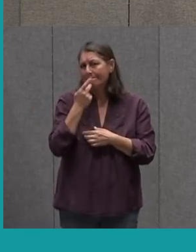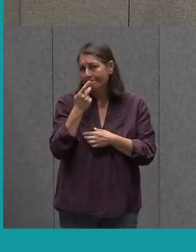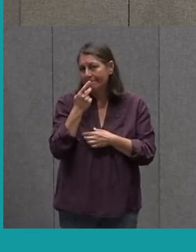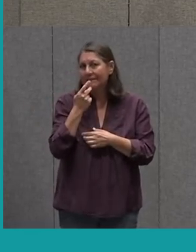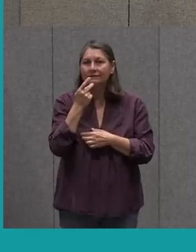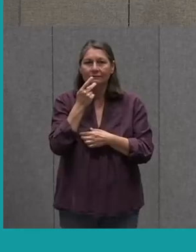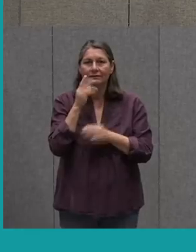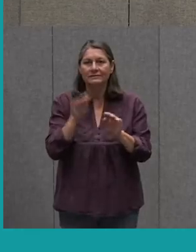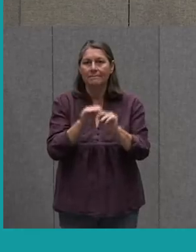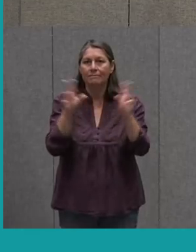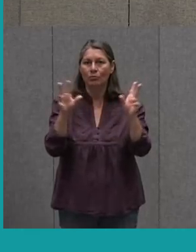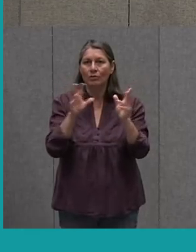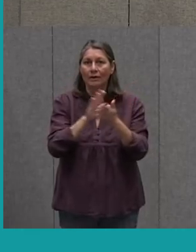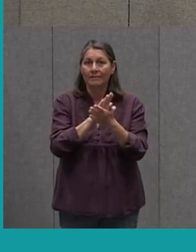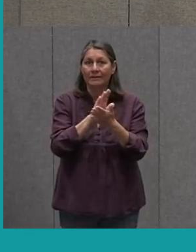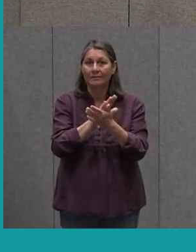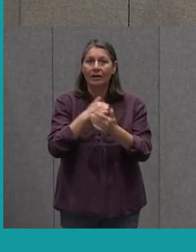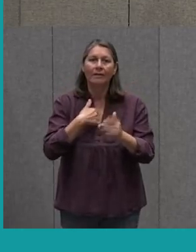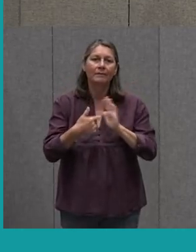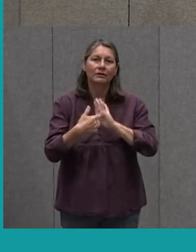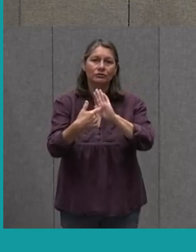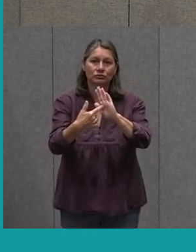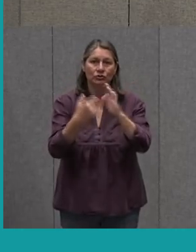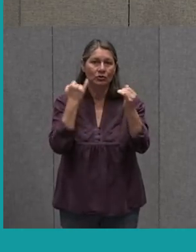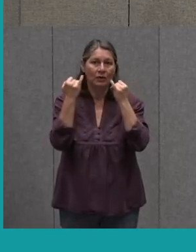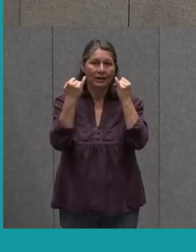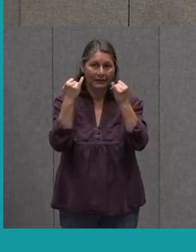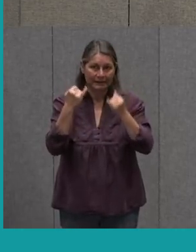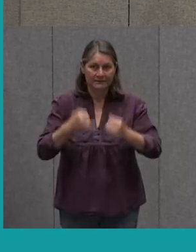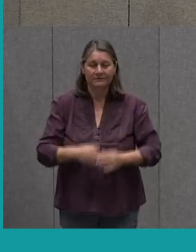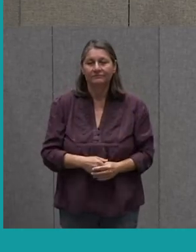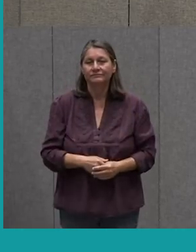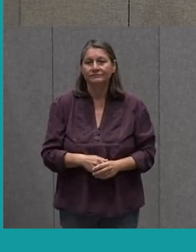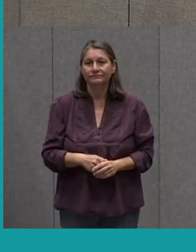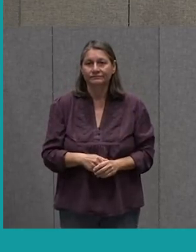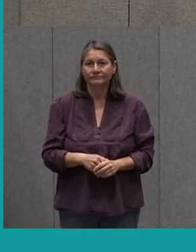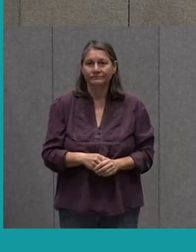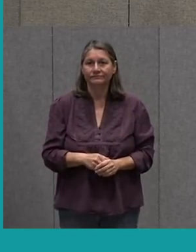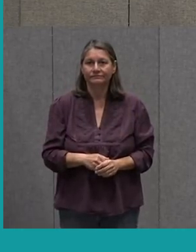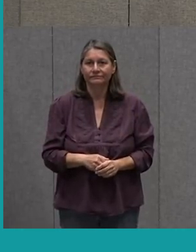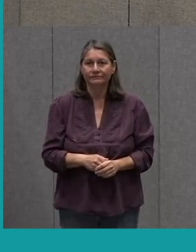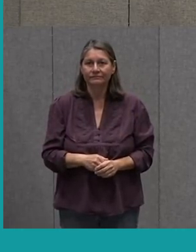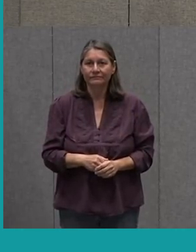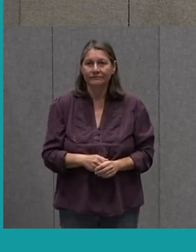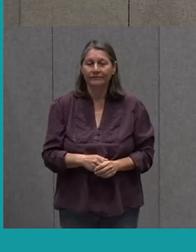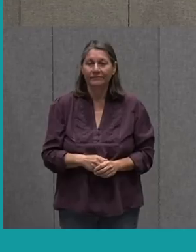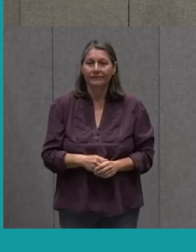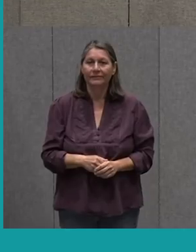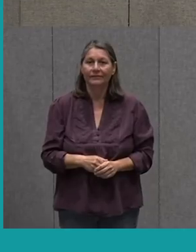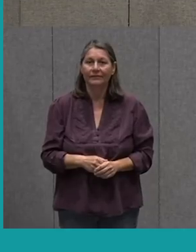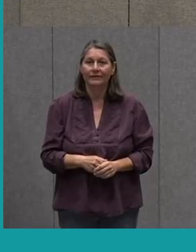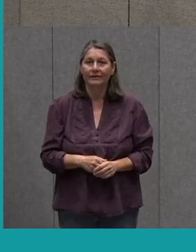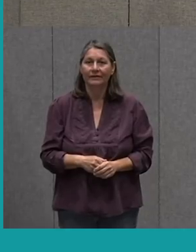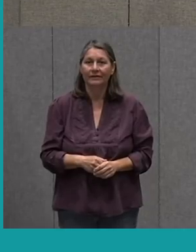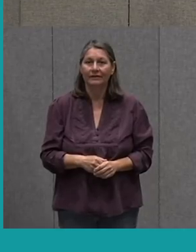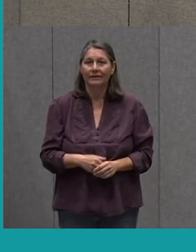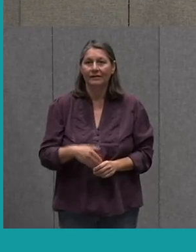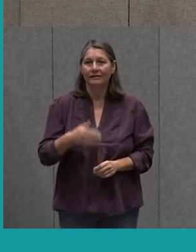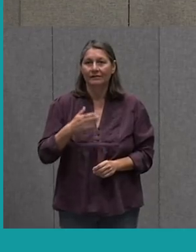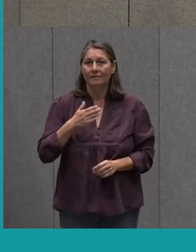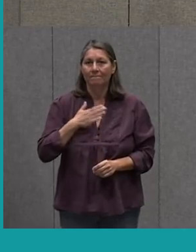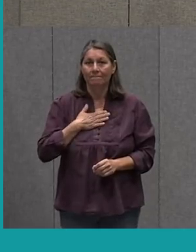Sunny And I Was Going To Try To Show You Some Ideas That I Had I I Going To Get My Board Here So That You Can See What I Doing